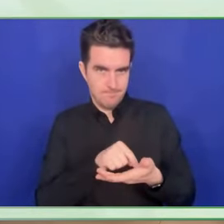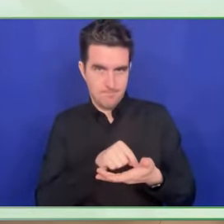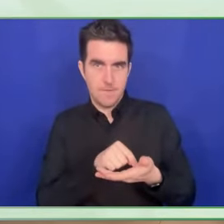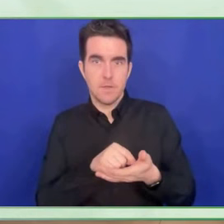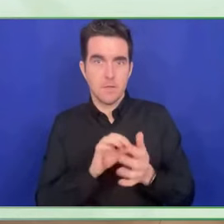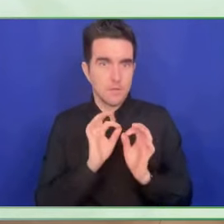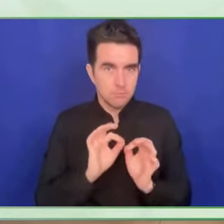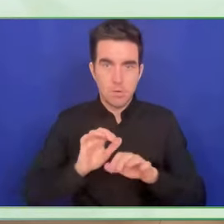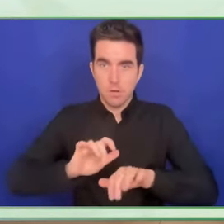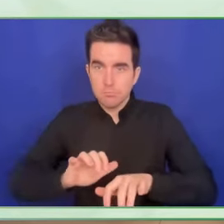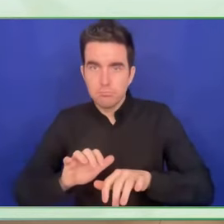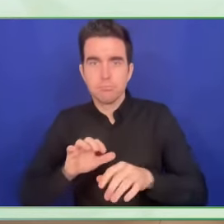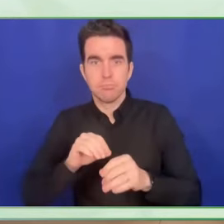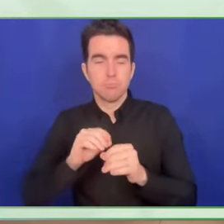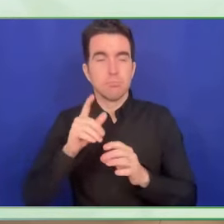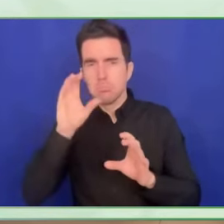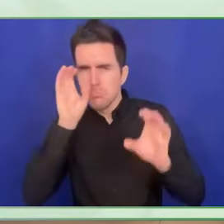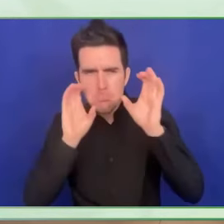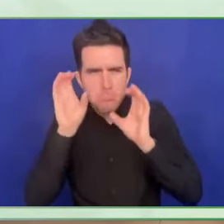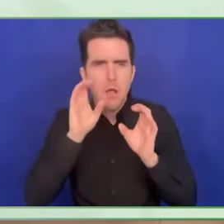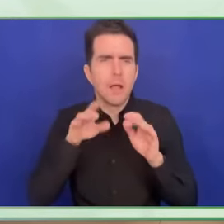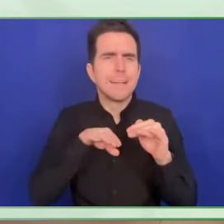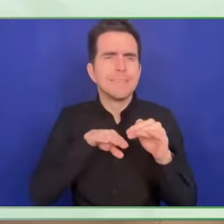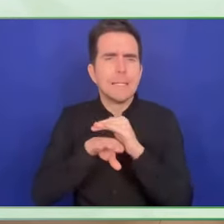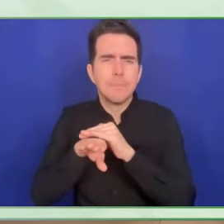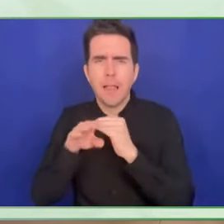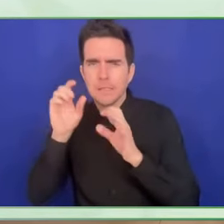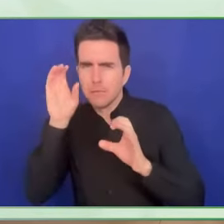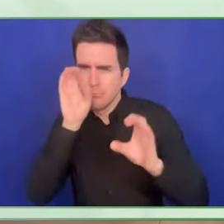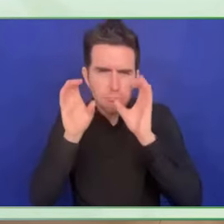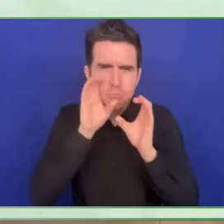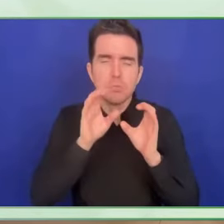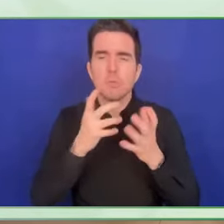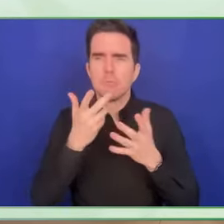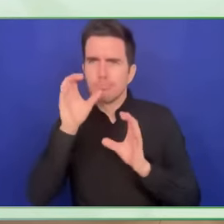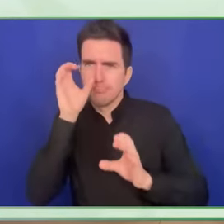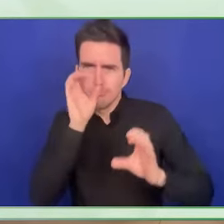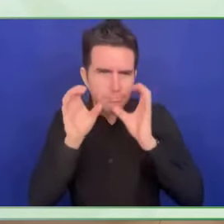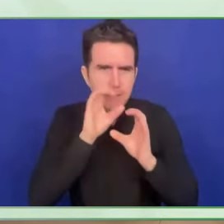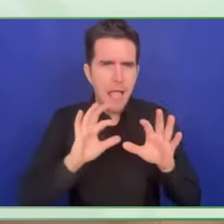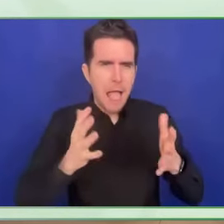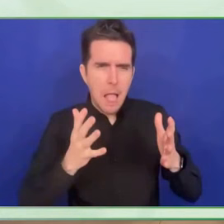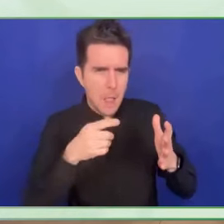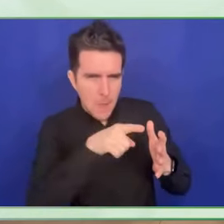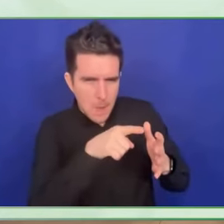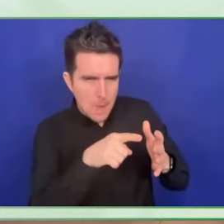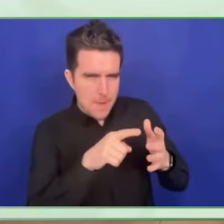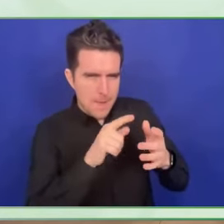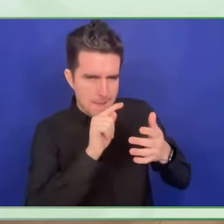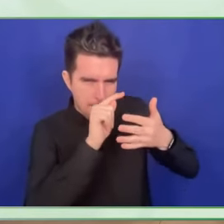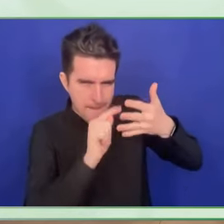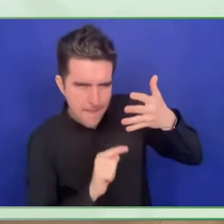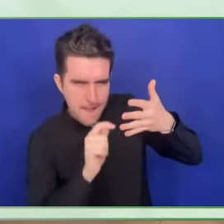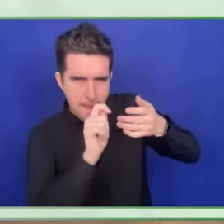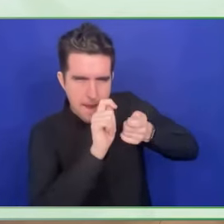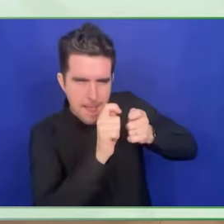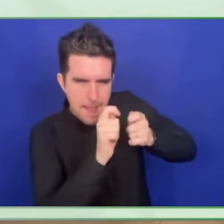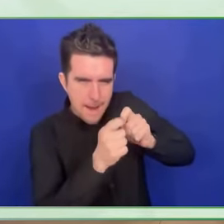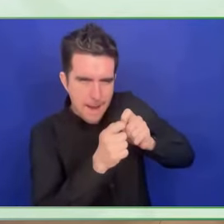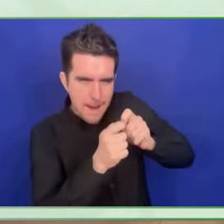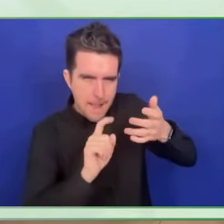One of the most common options is the toll back, especially